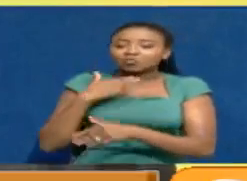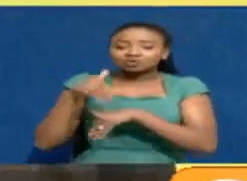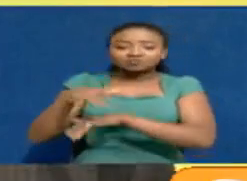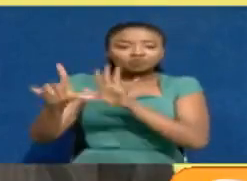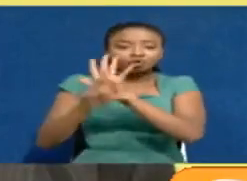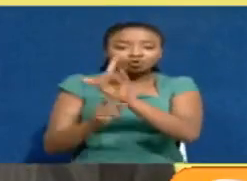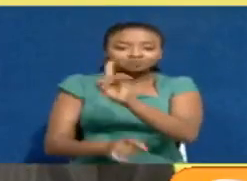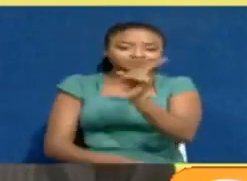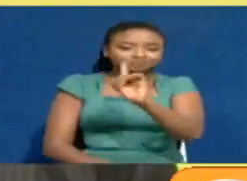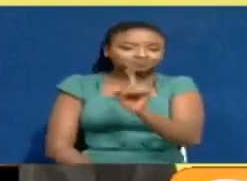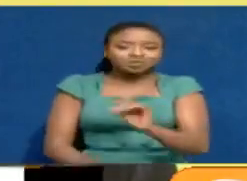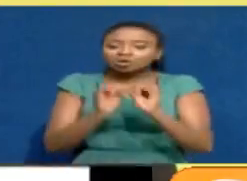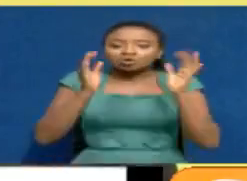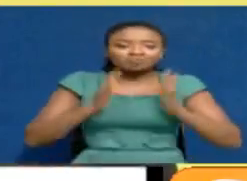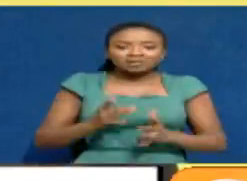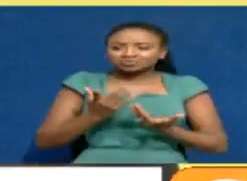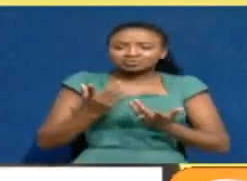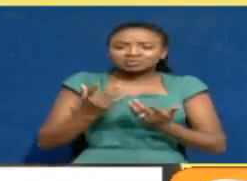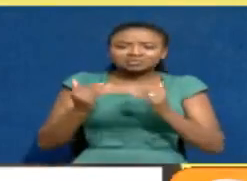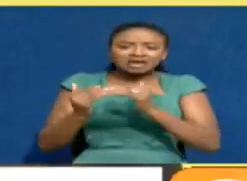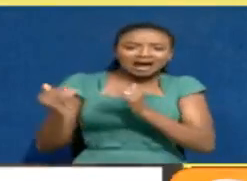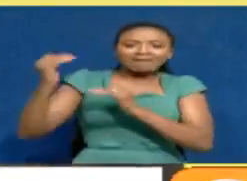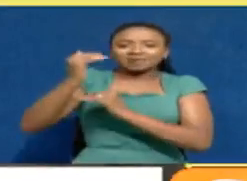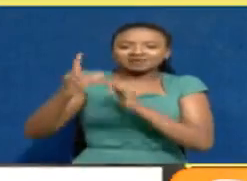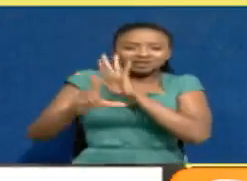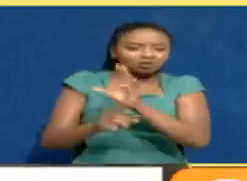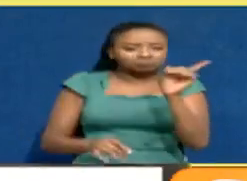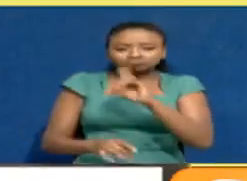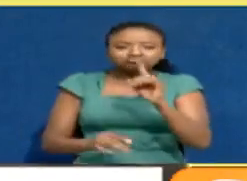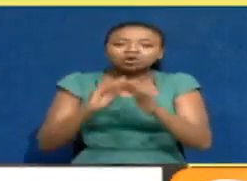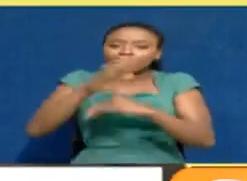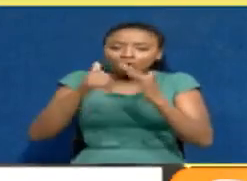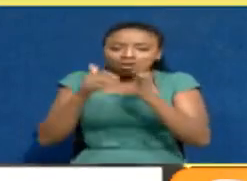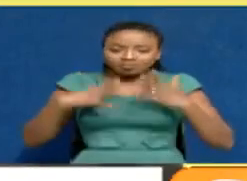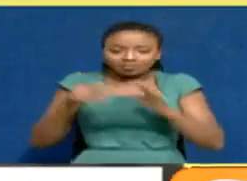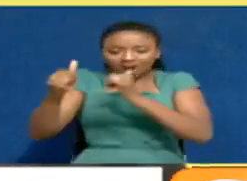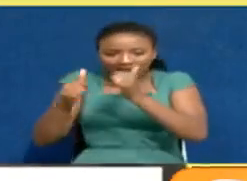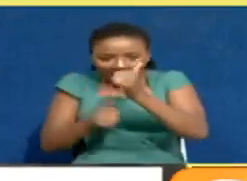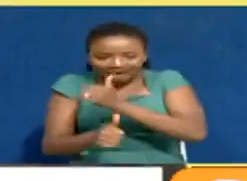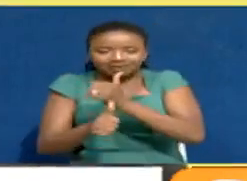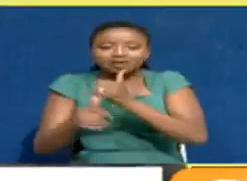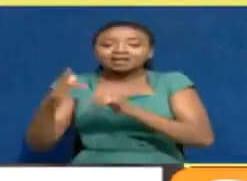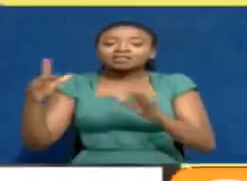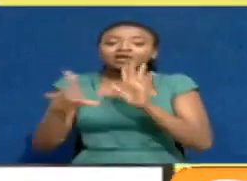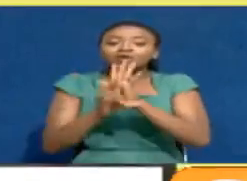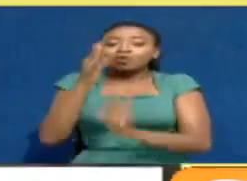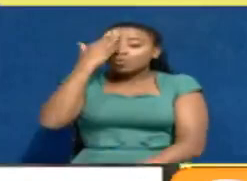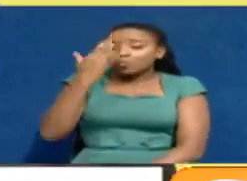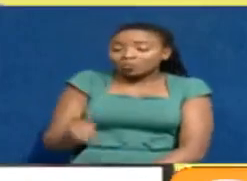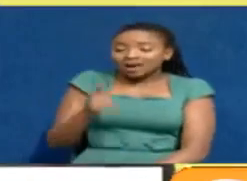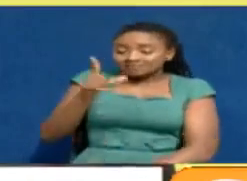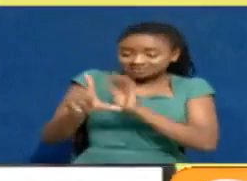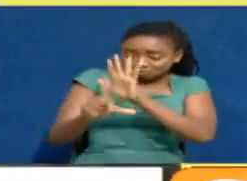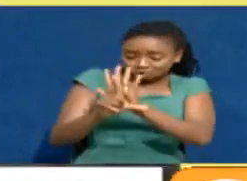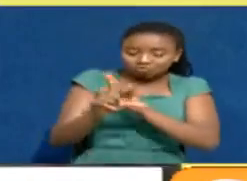follow the law. Nobody is above the law in this country. Everyone should be under the law because it's the law that equalizes